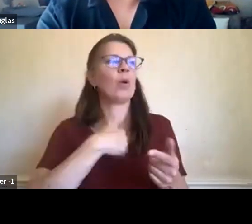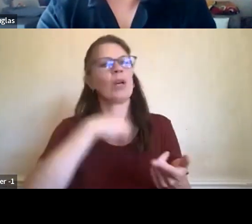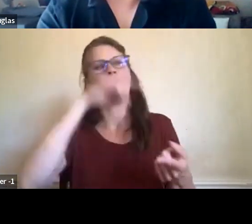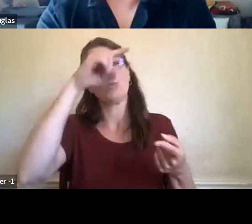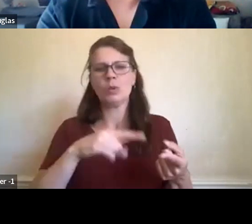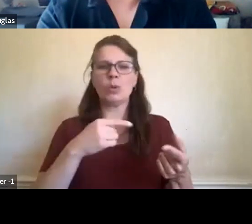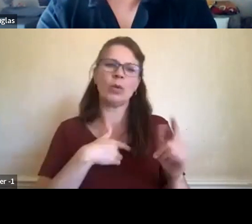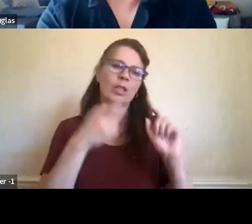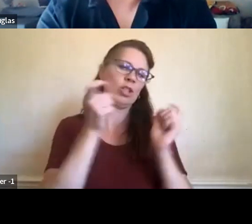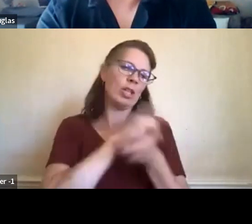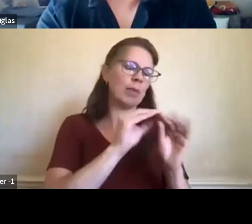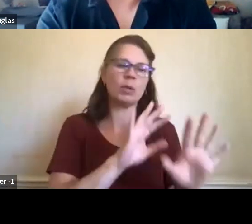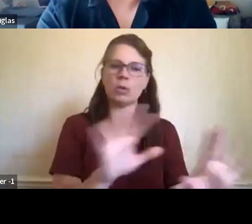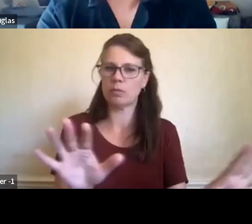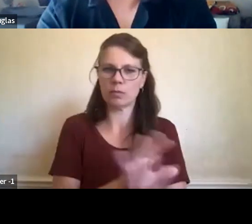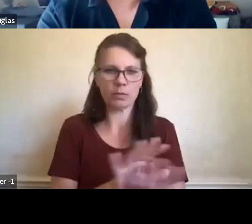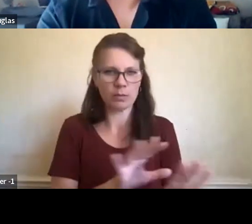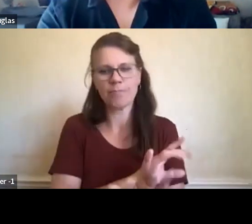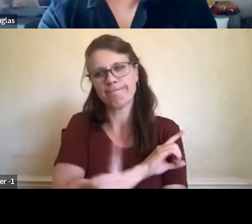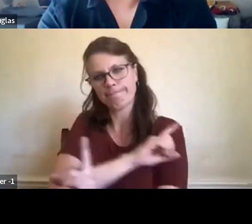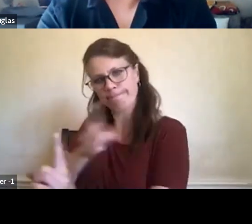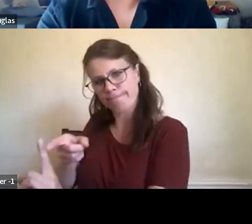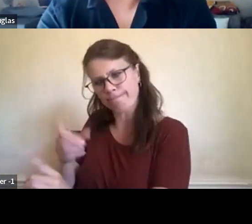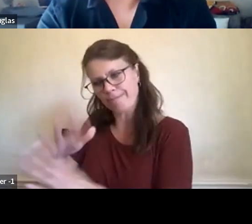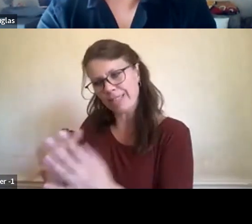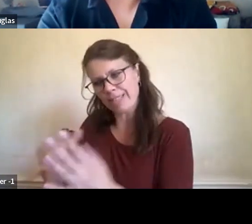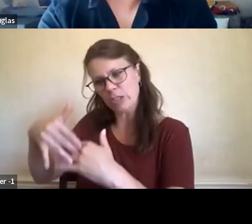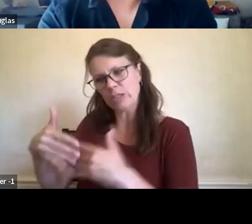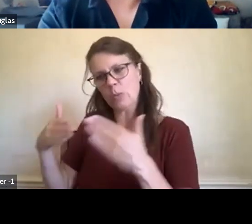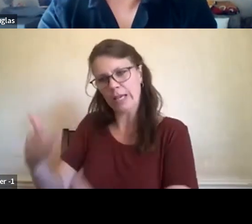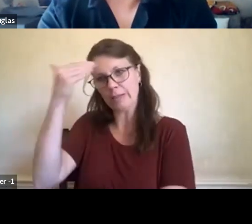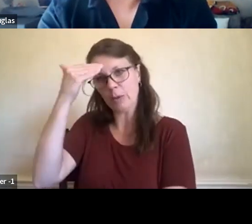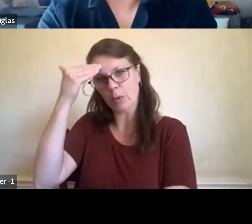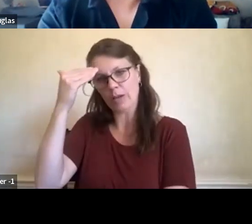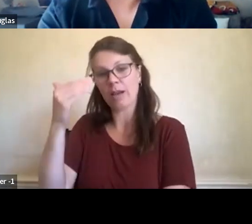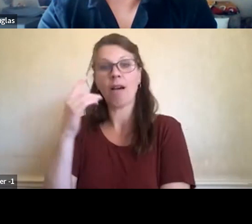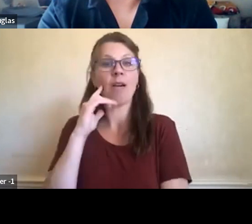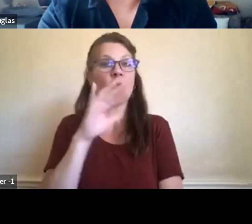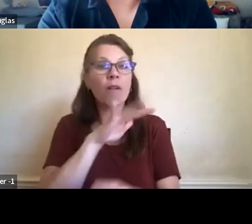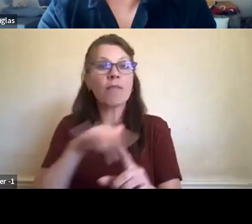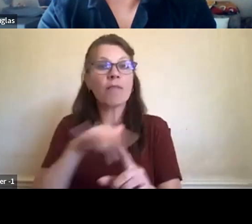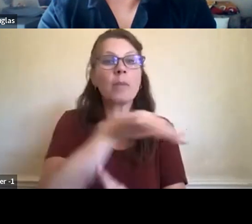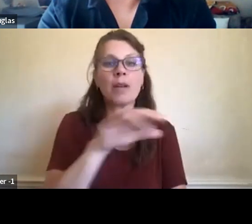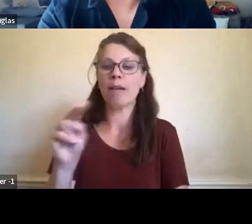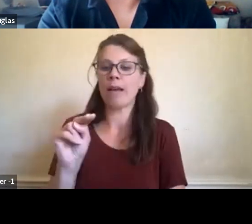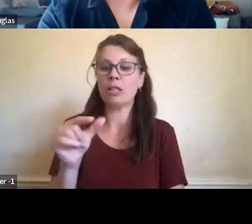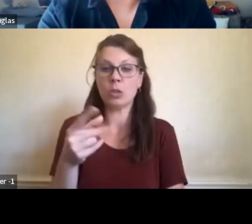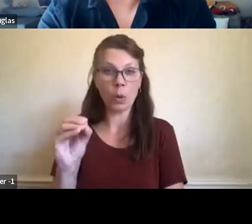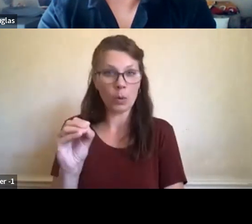goals, indigenous ways of knowing, especially for environmental NGOs. I think they have a lot of, um,